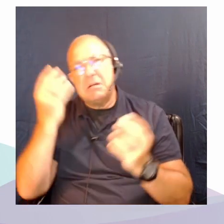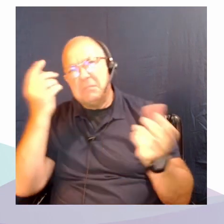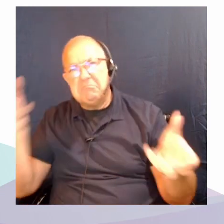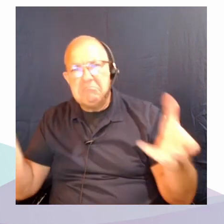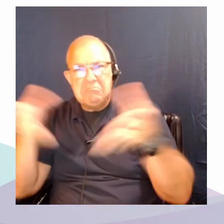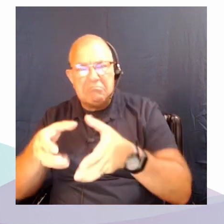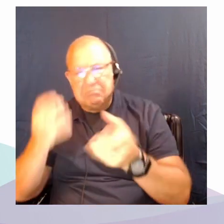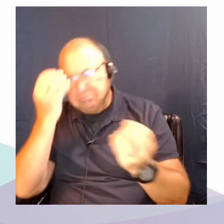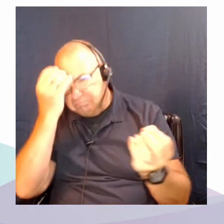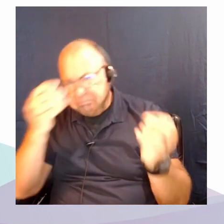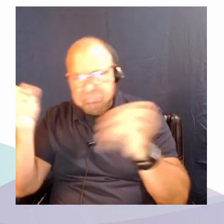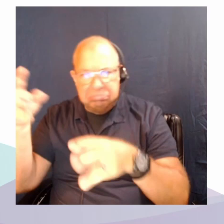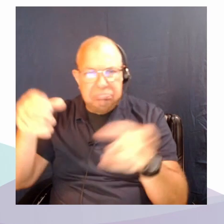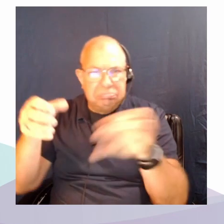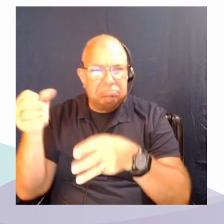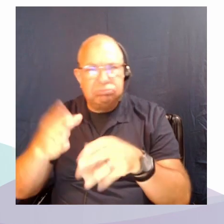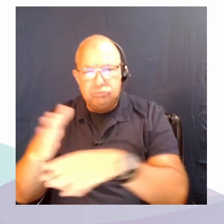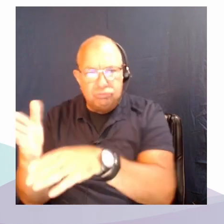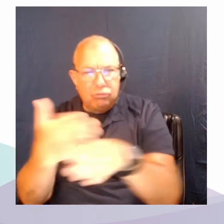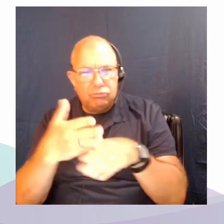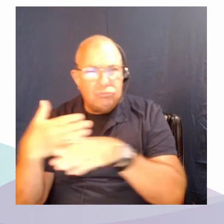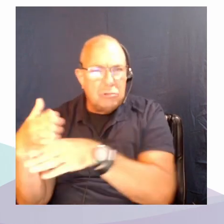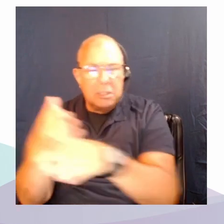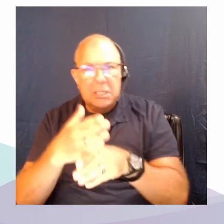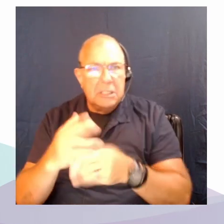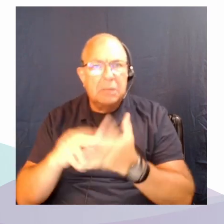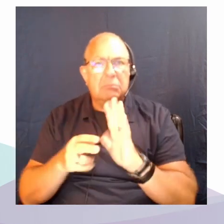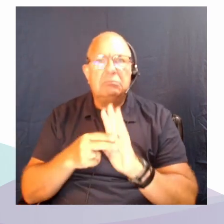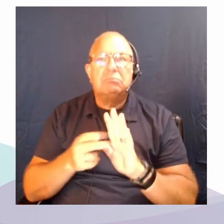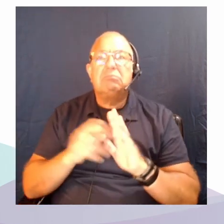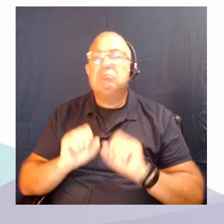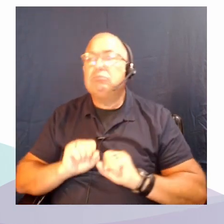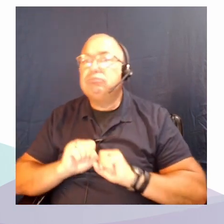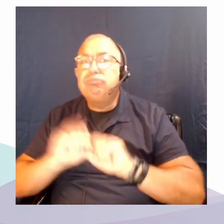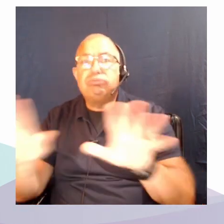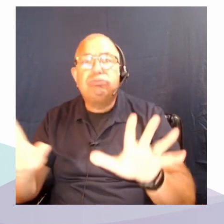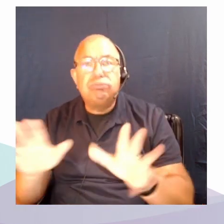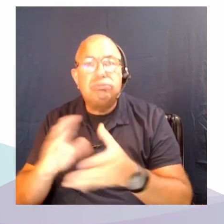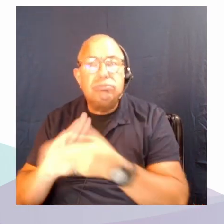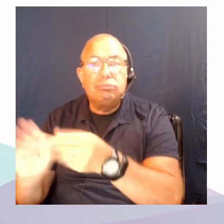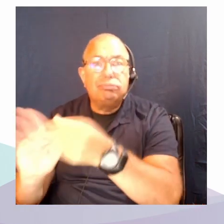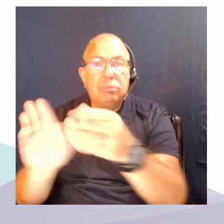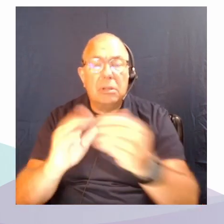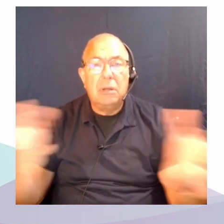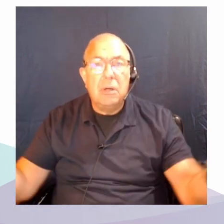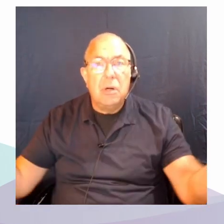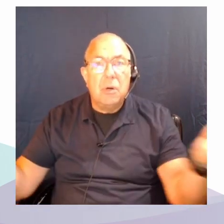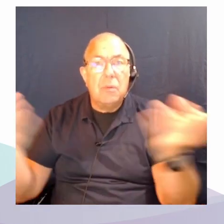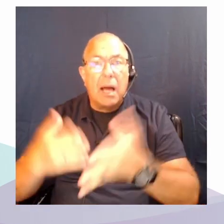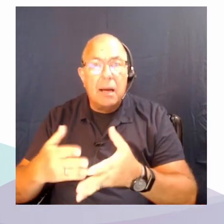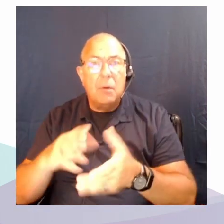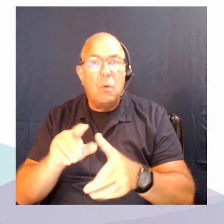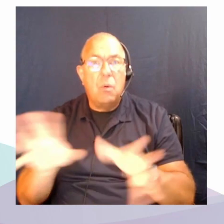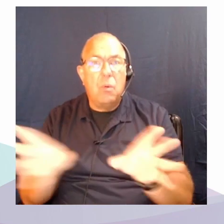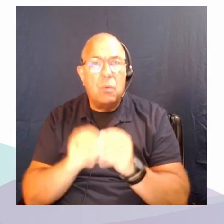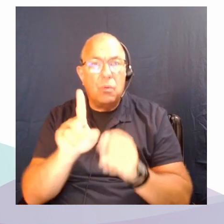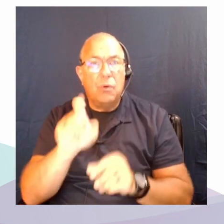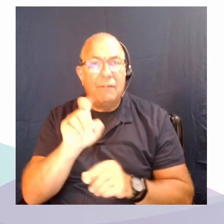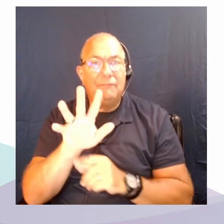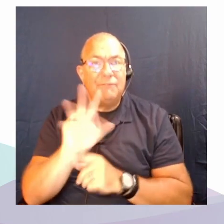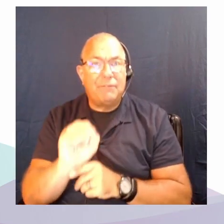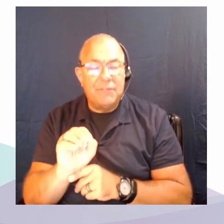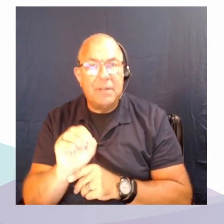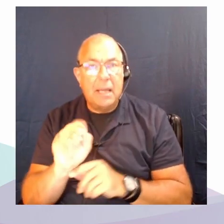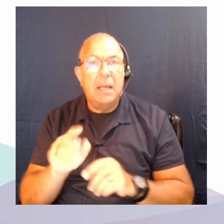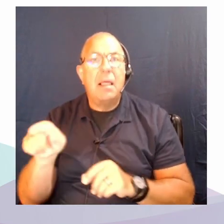and we put out the call. And I think initially we got about 150 responses, and then they just kept